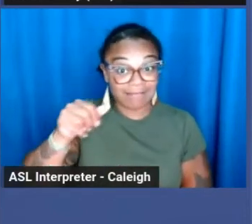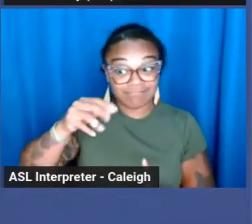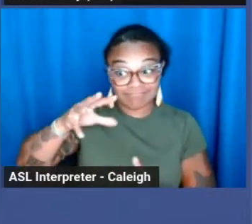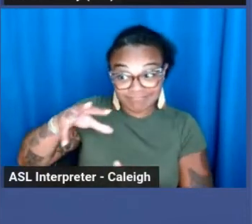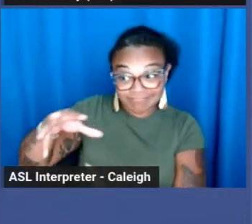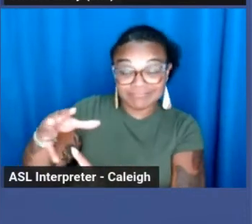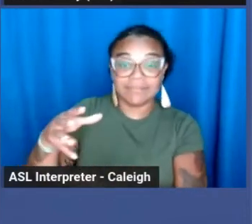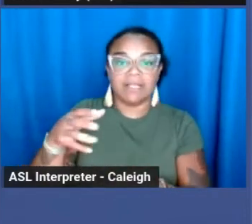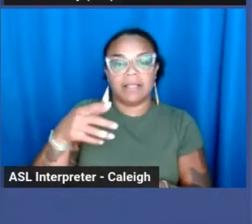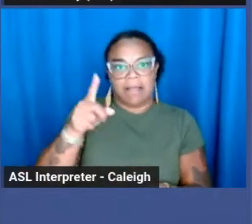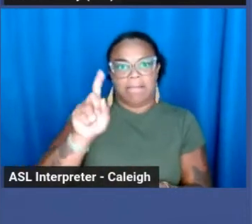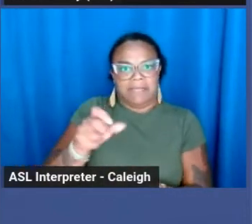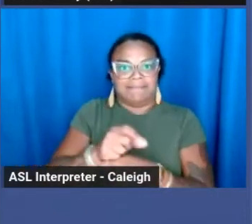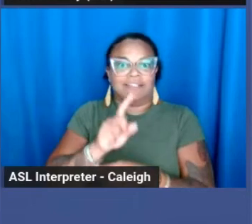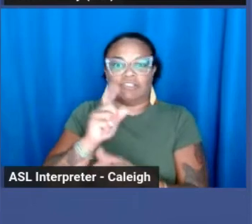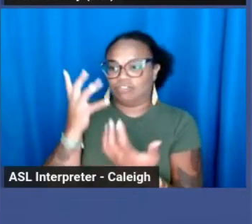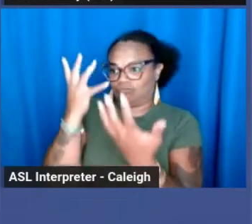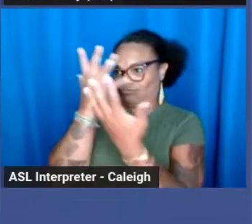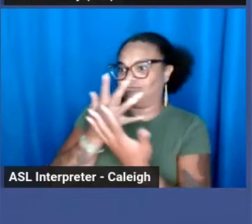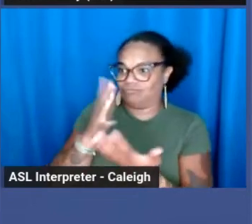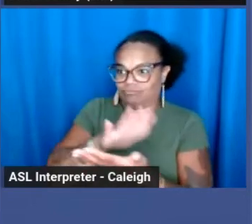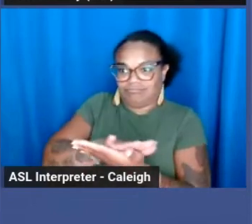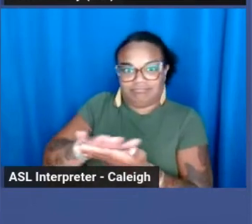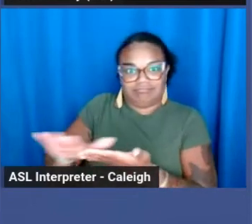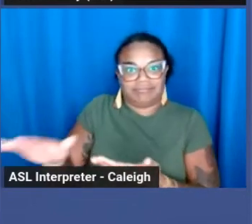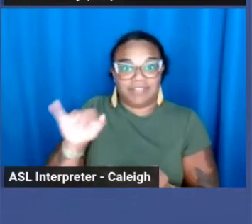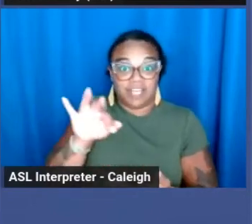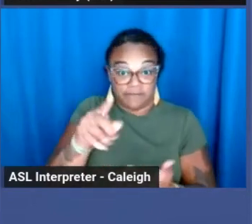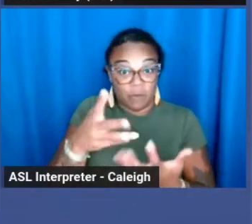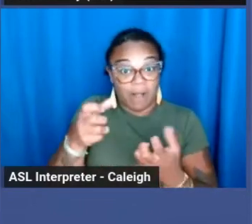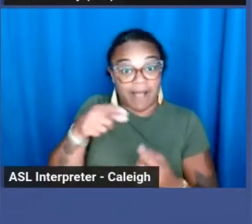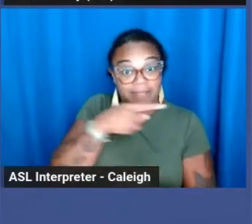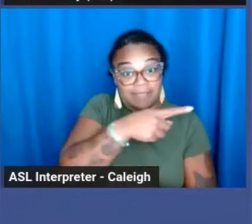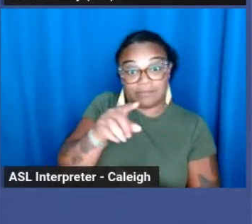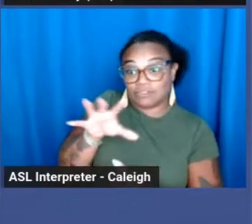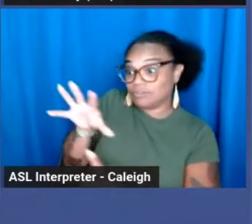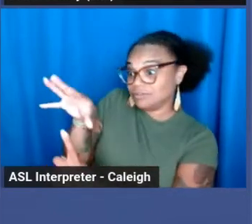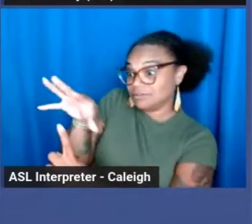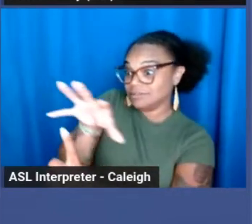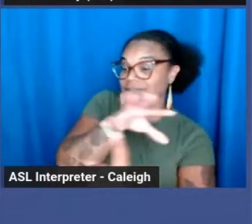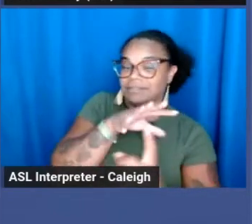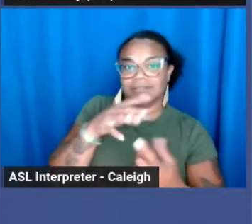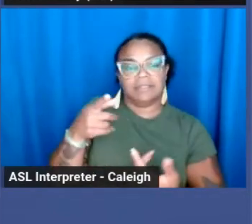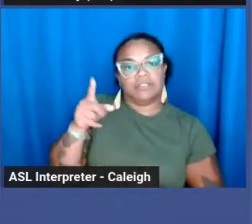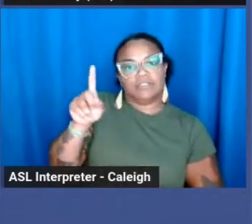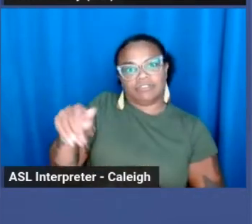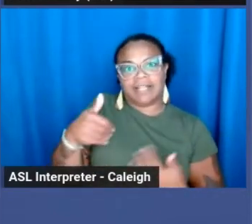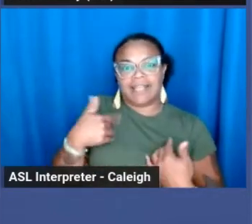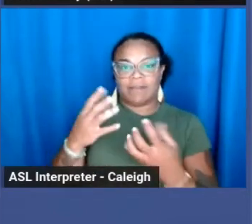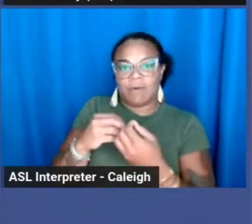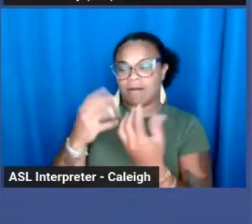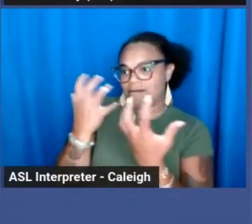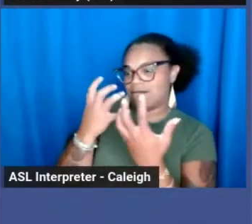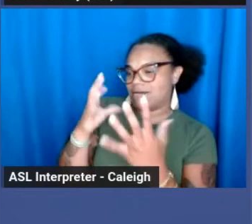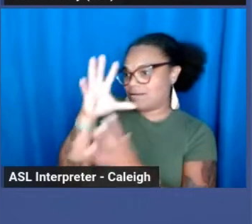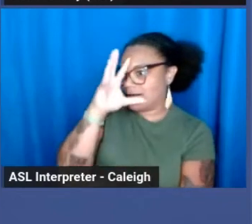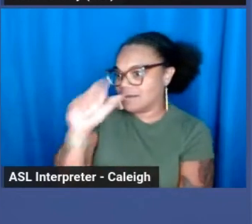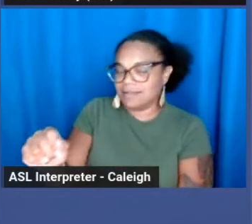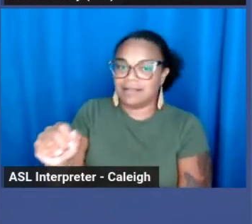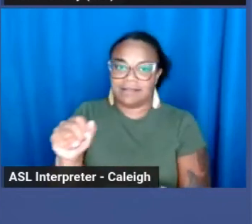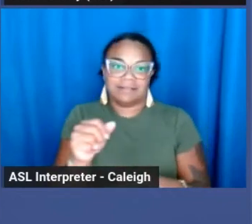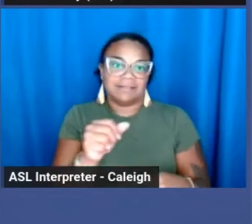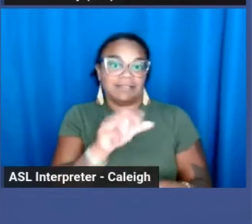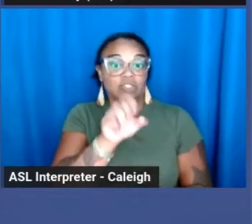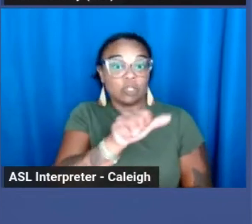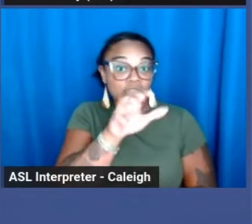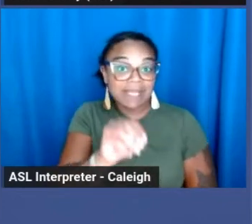visually friendly if you want visual coverage. You're much more likely to get social media, newspaper, and